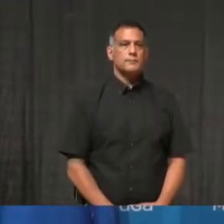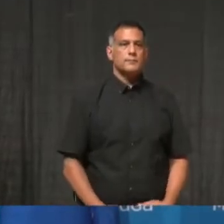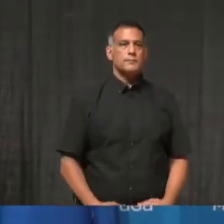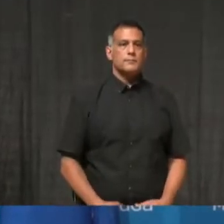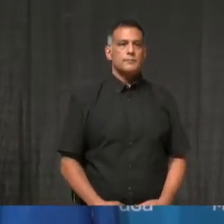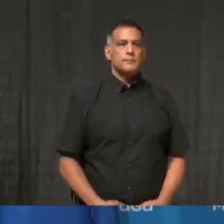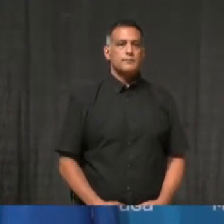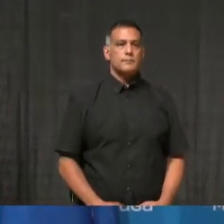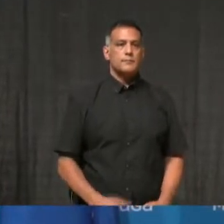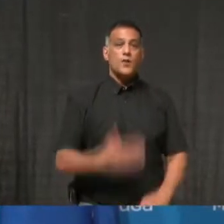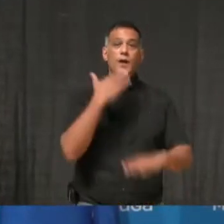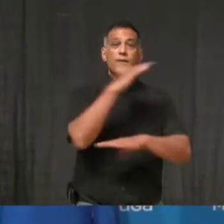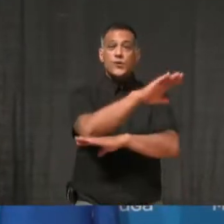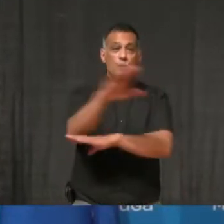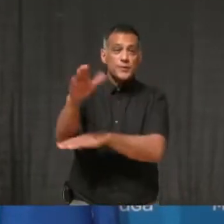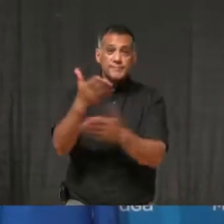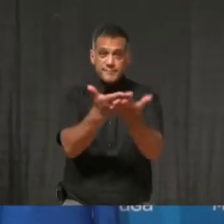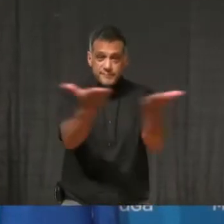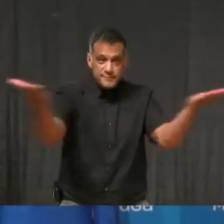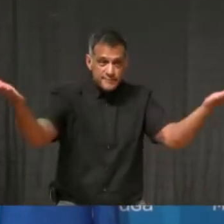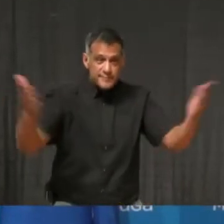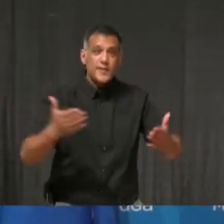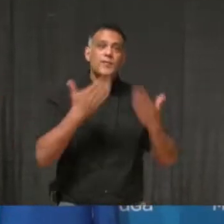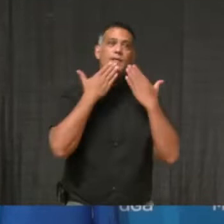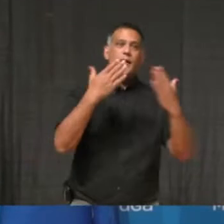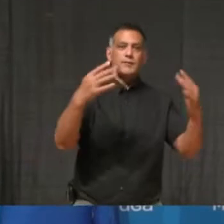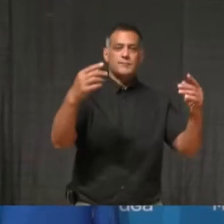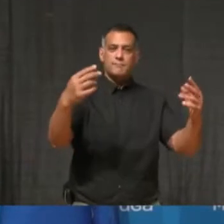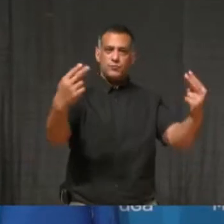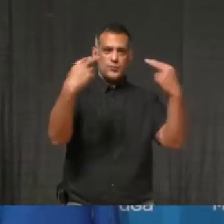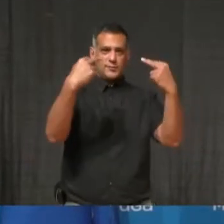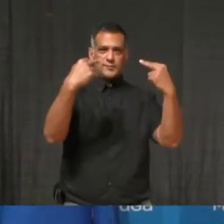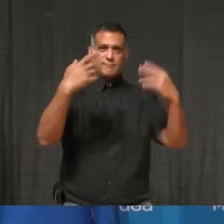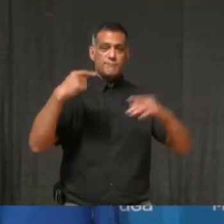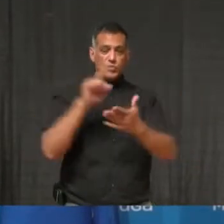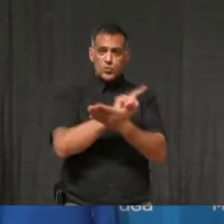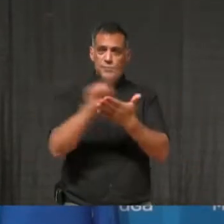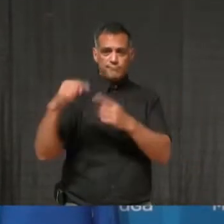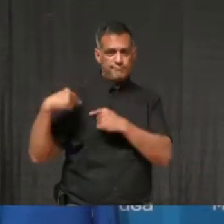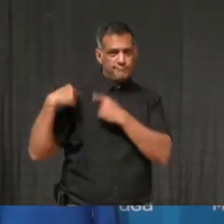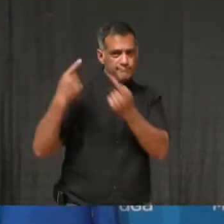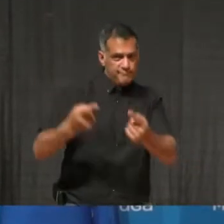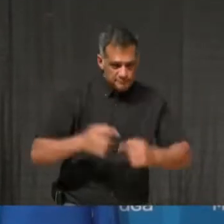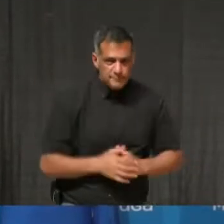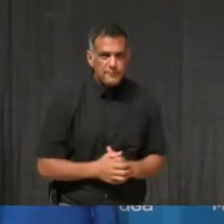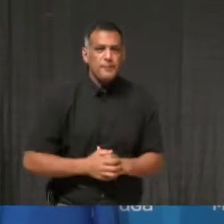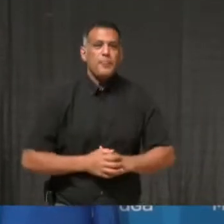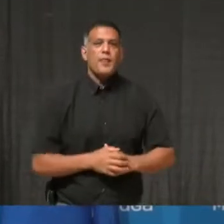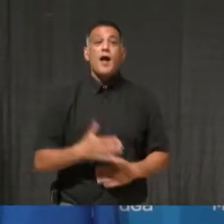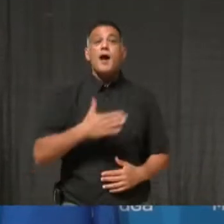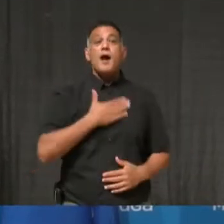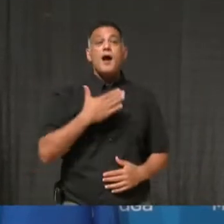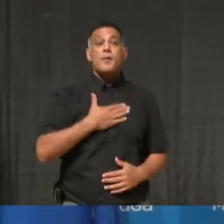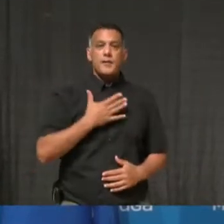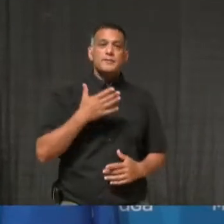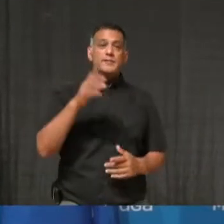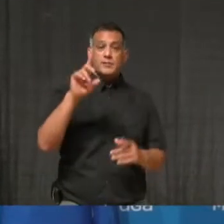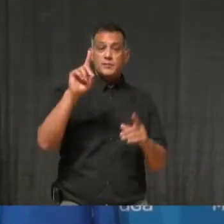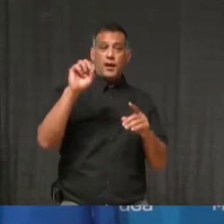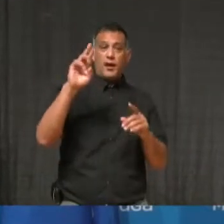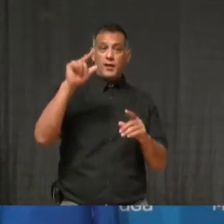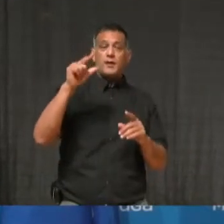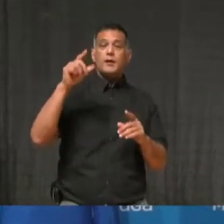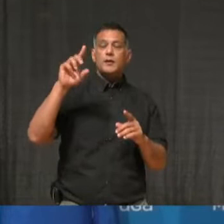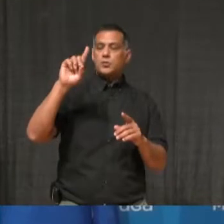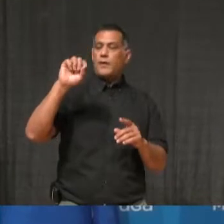Good afternoon, and thank you for joining us for our weekly update. I'm pleased as always to be joined by Dr. Lawrence Lowe, the